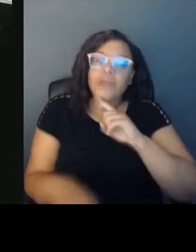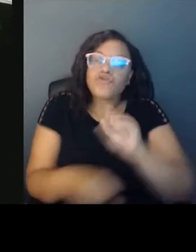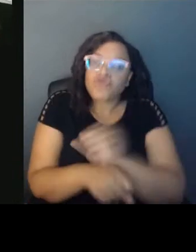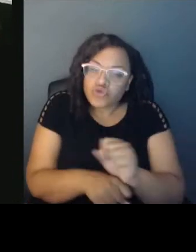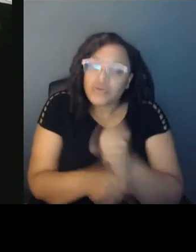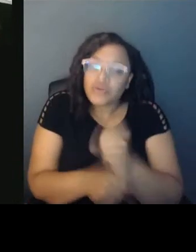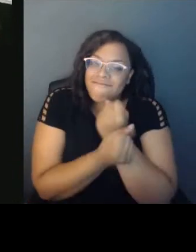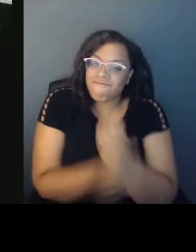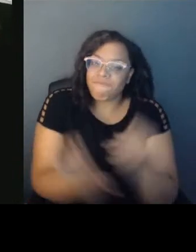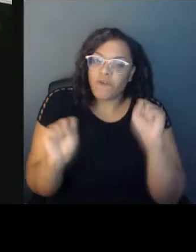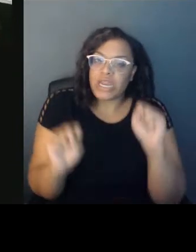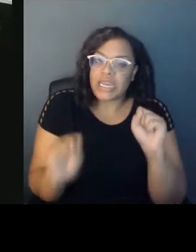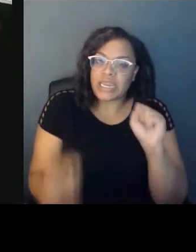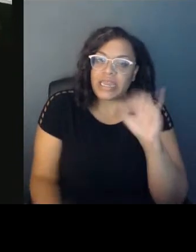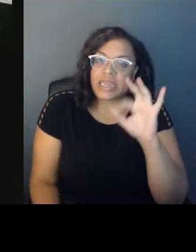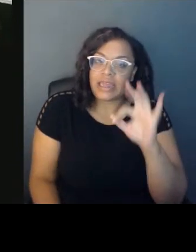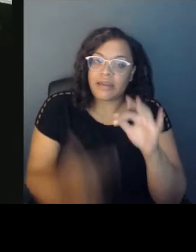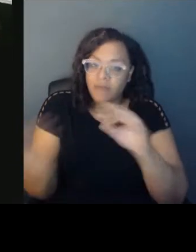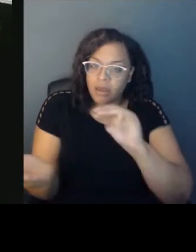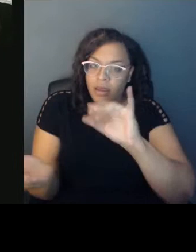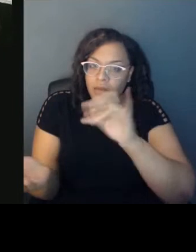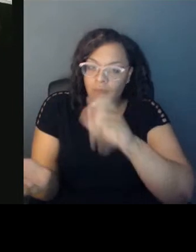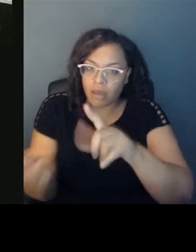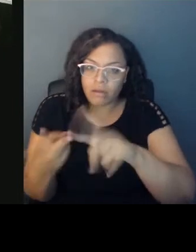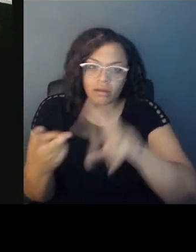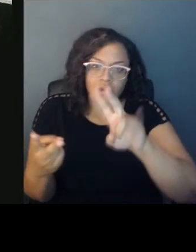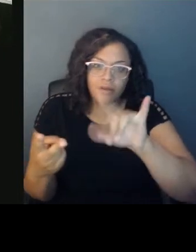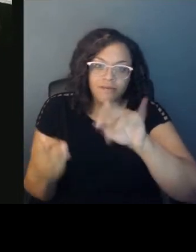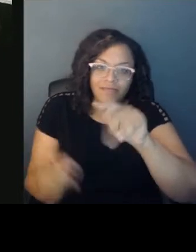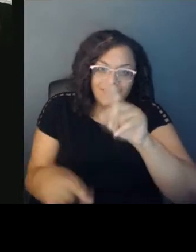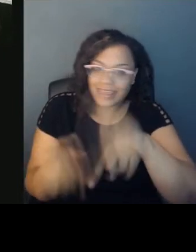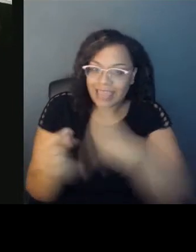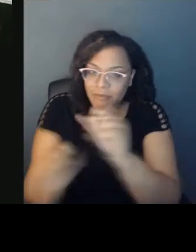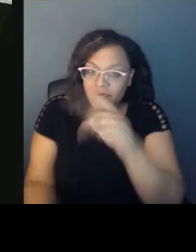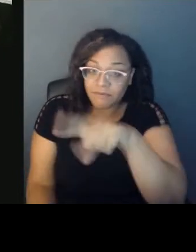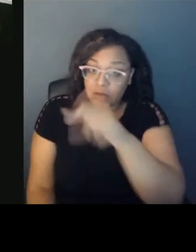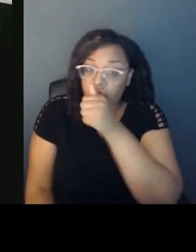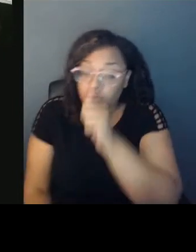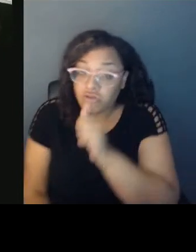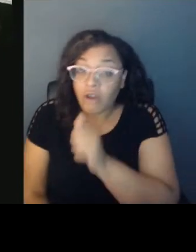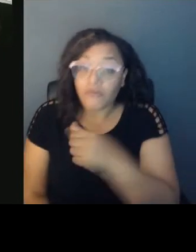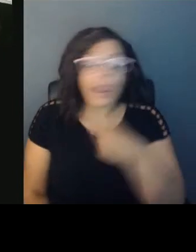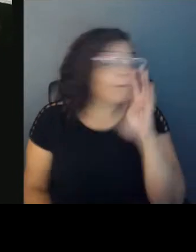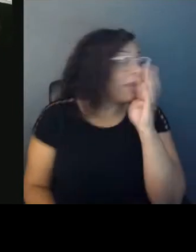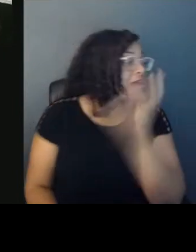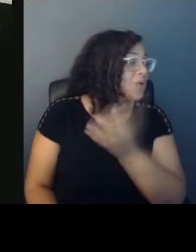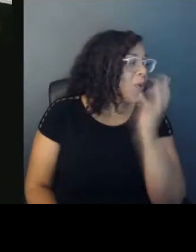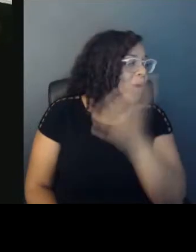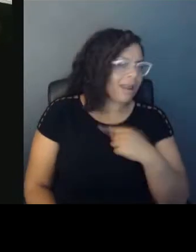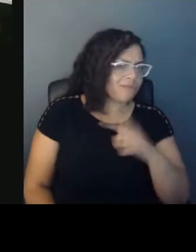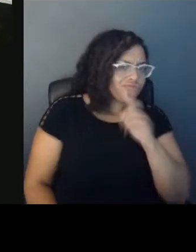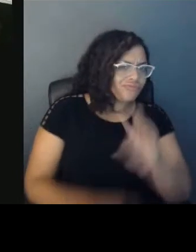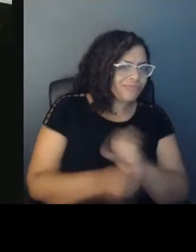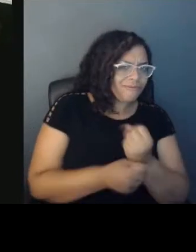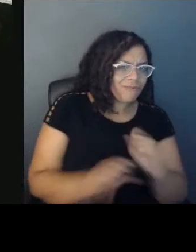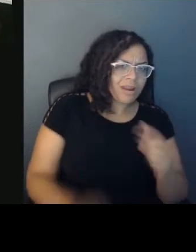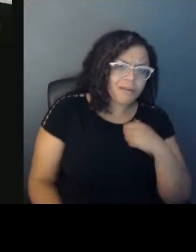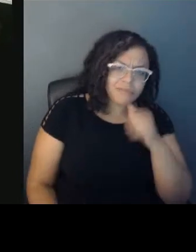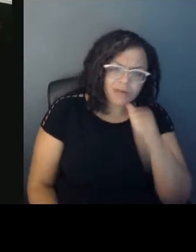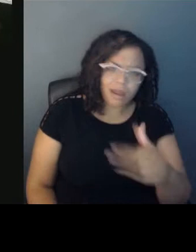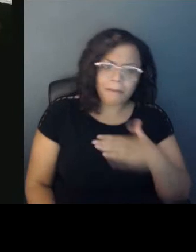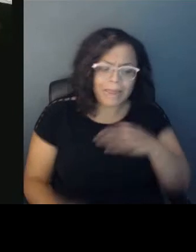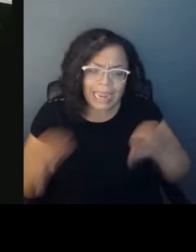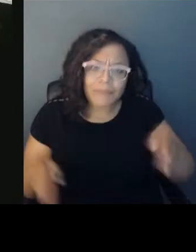or Vincent can't be free and are suffering or Pastor Kaji is suffering or my neighbors are suffering and are